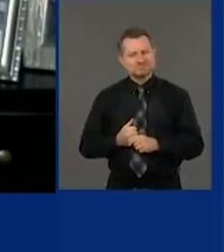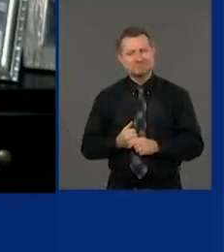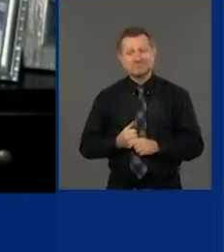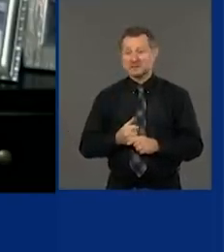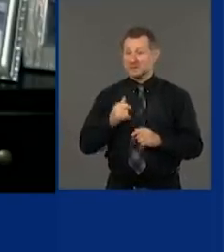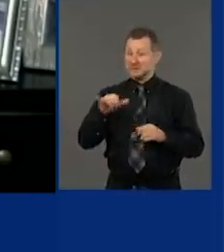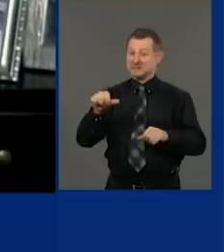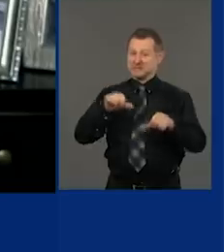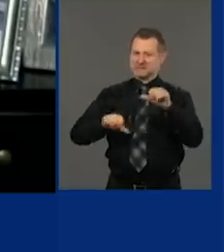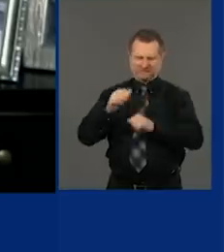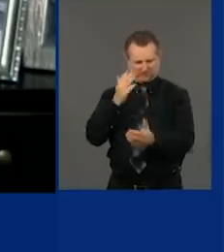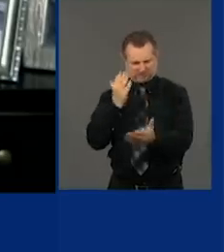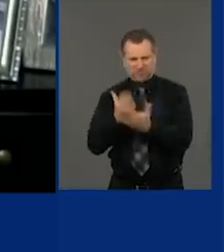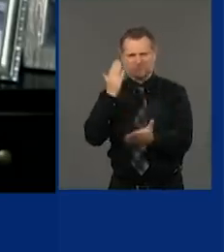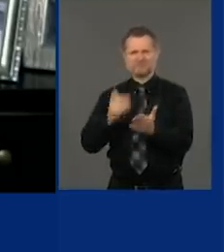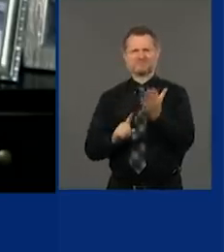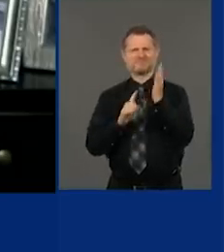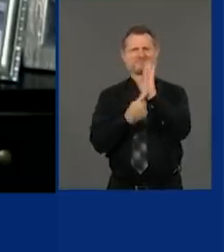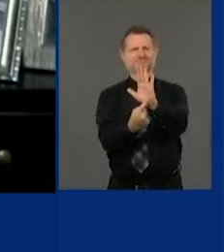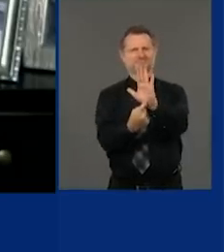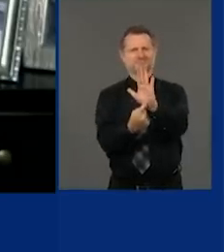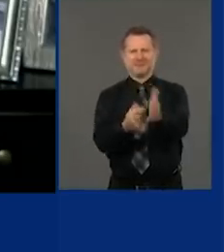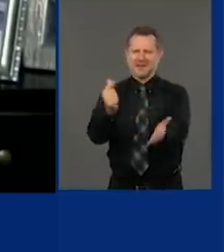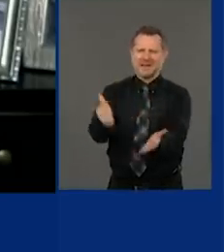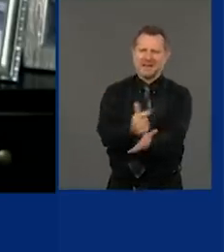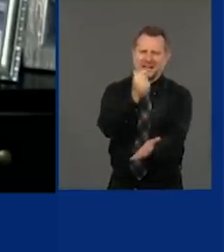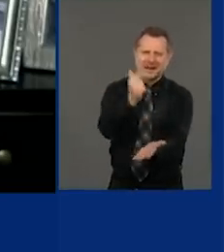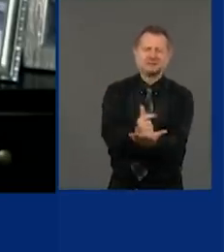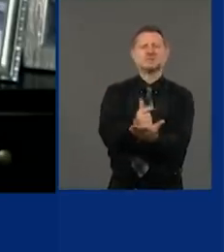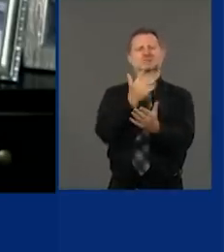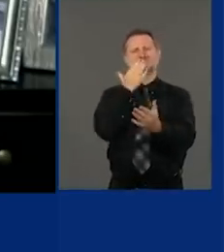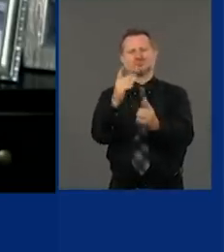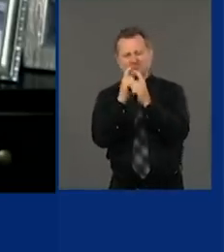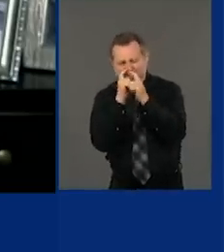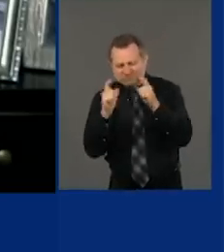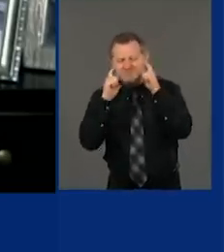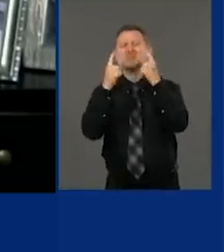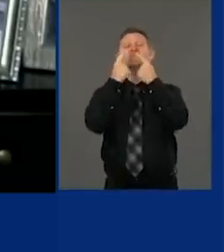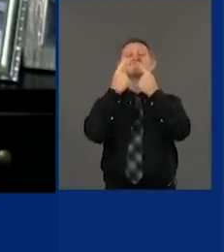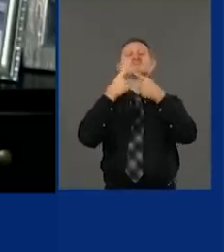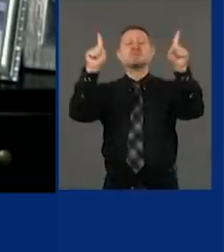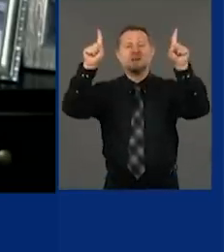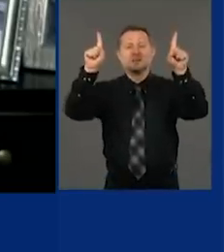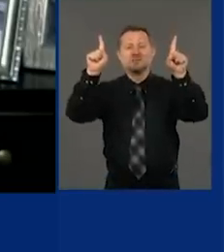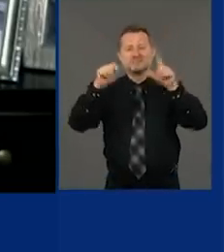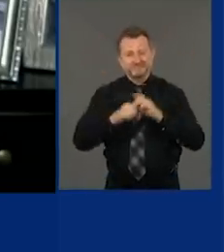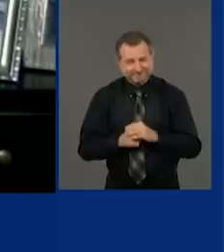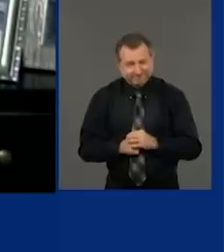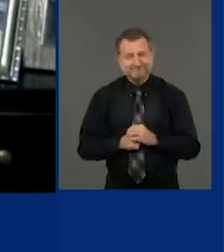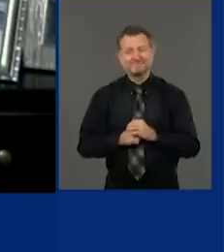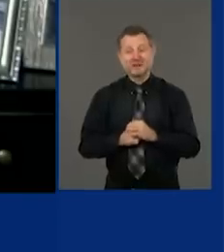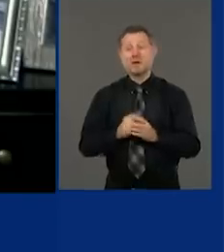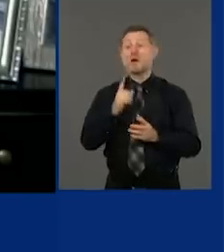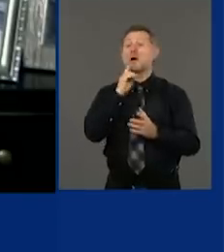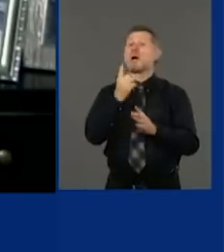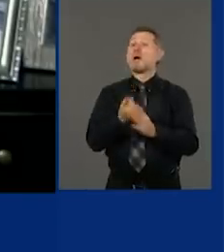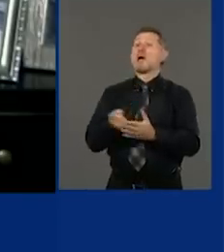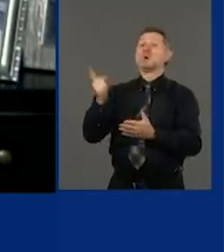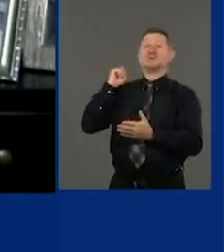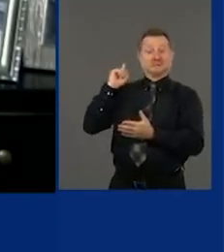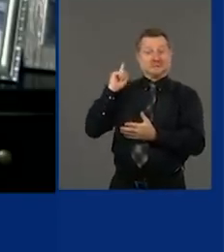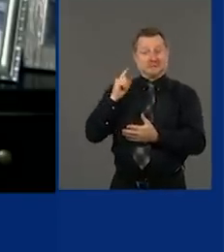now says for sure masks make a big difference. One of the models last week, the